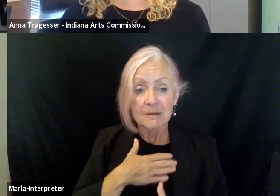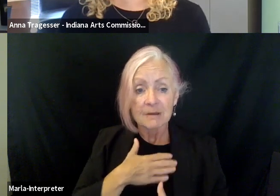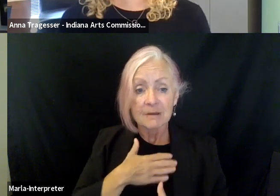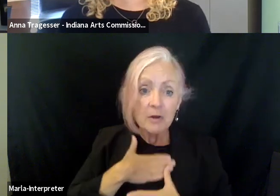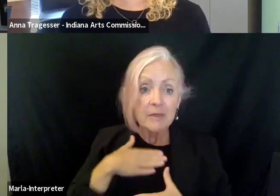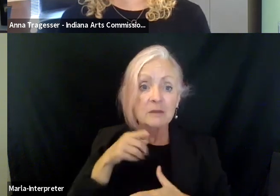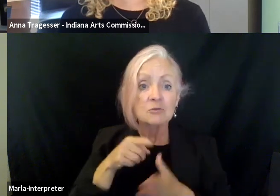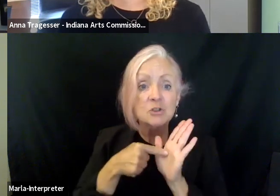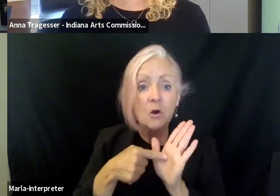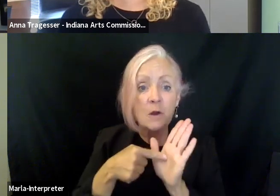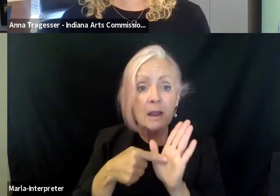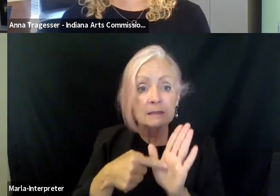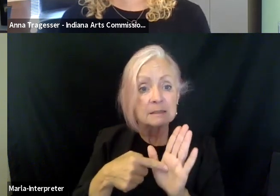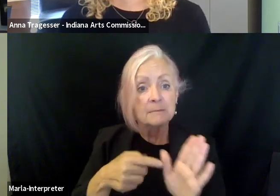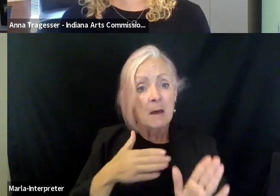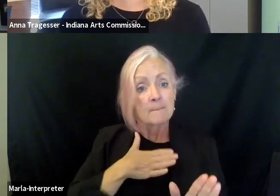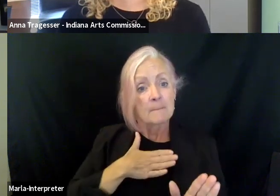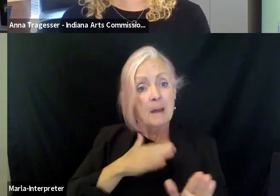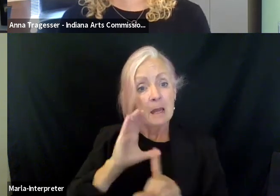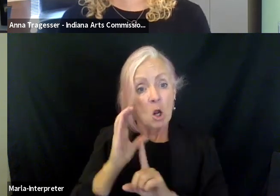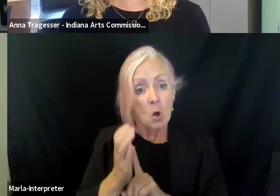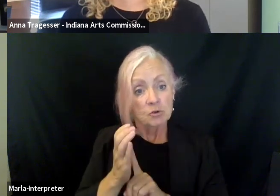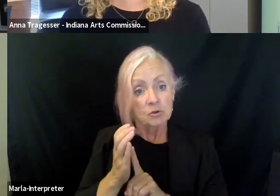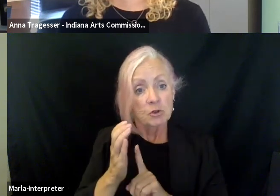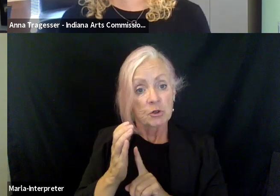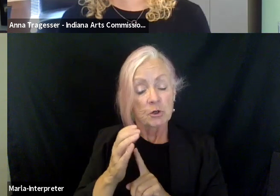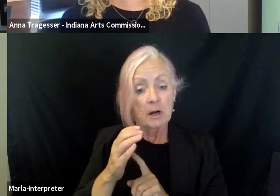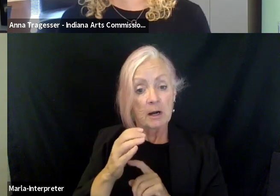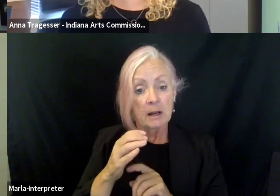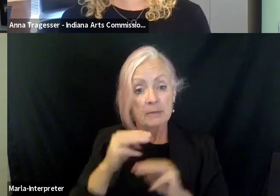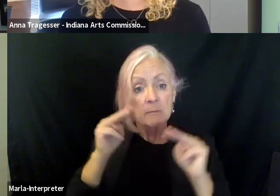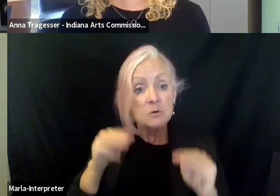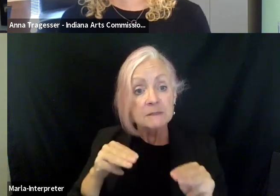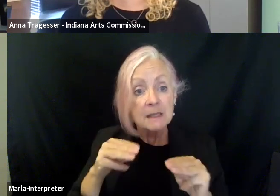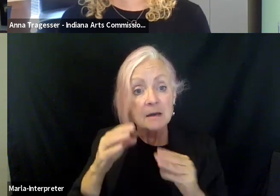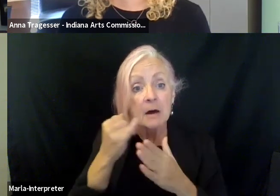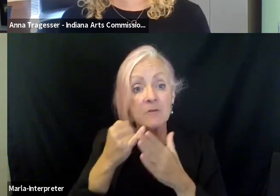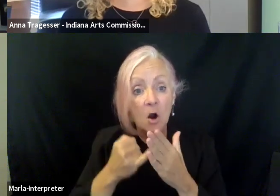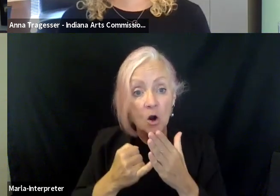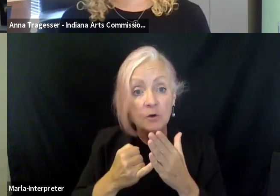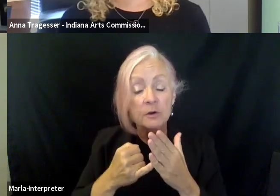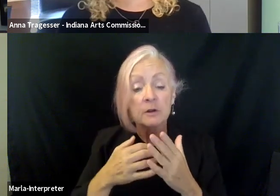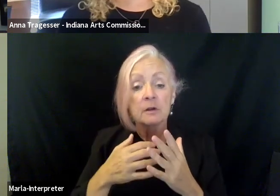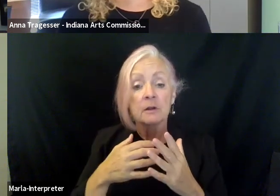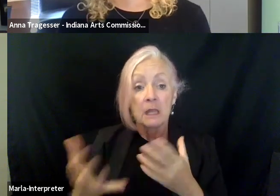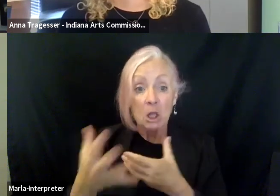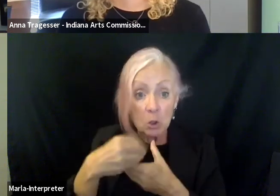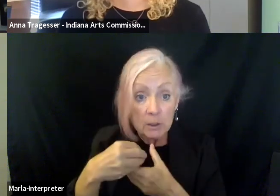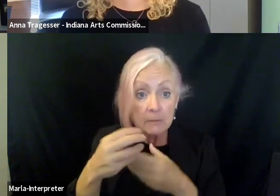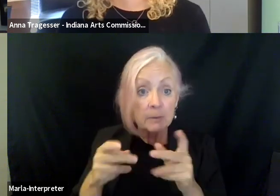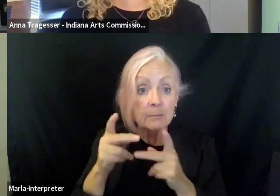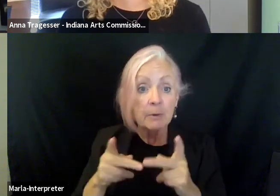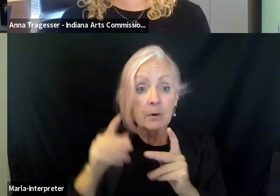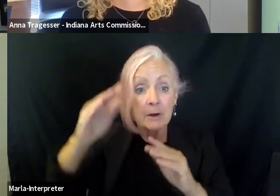you know, about my culture and, and, and being inclusive and also invite people in the community